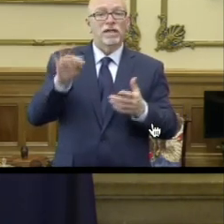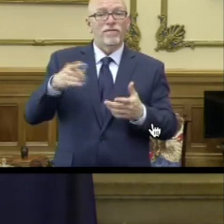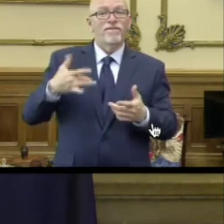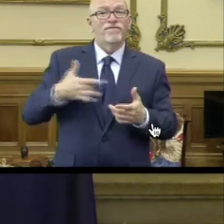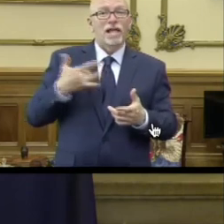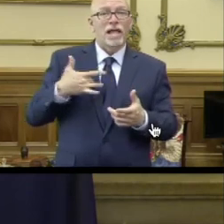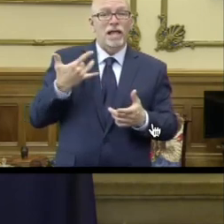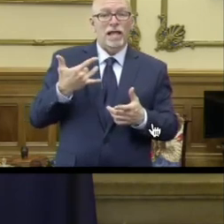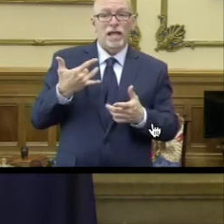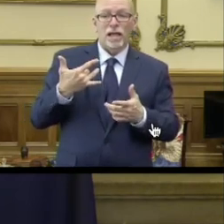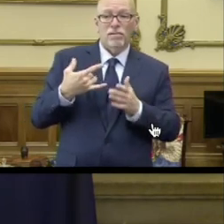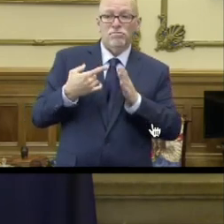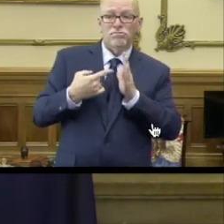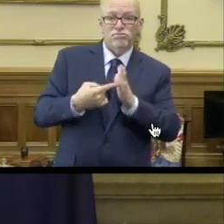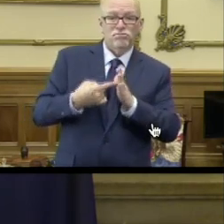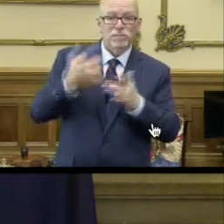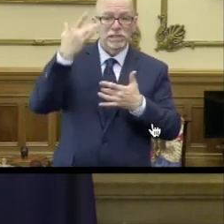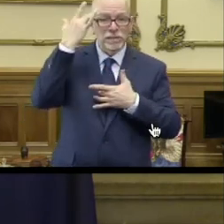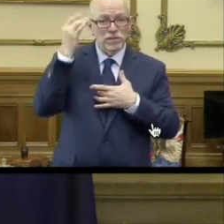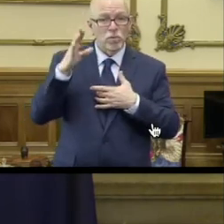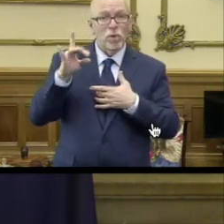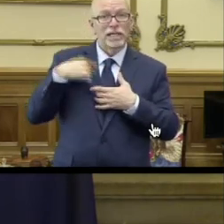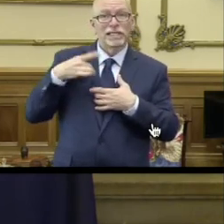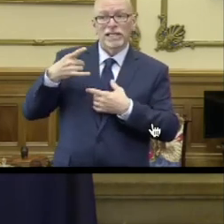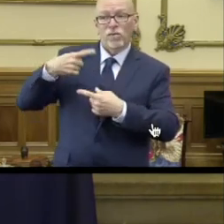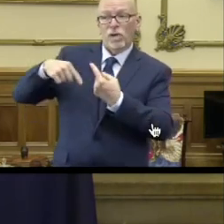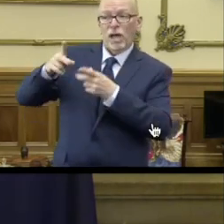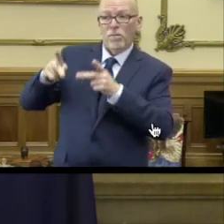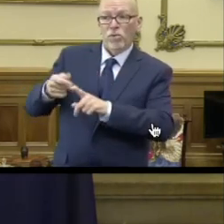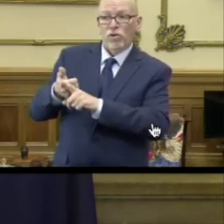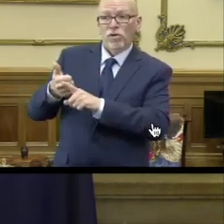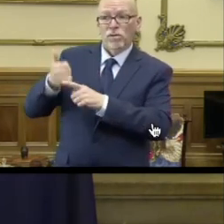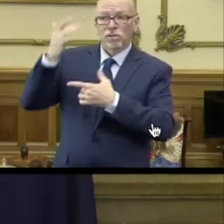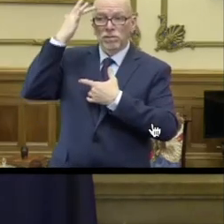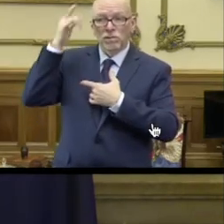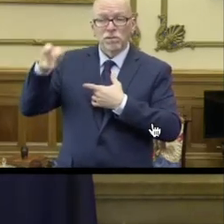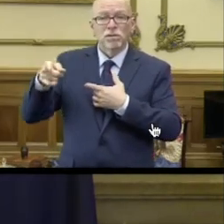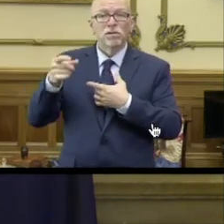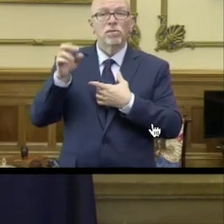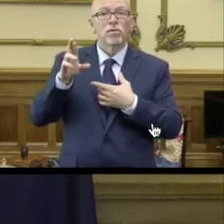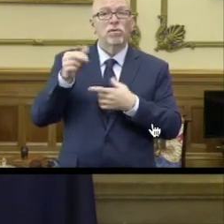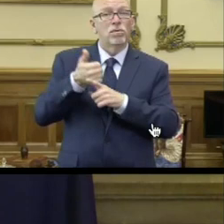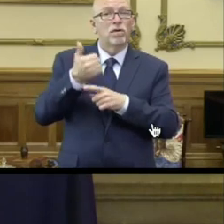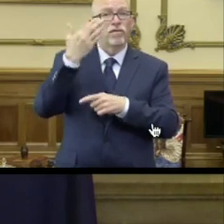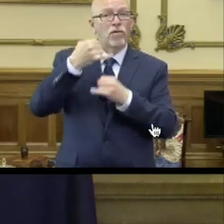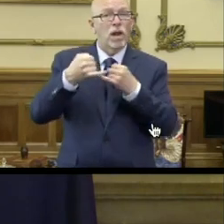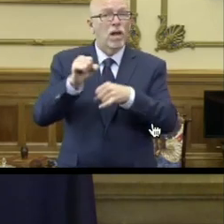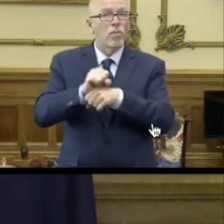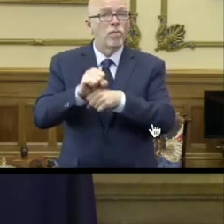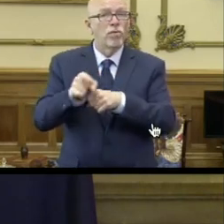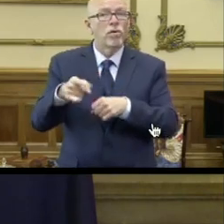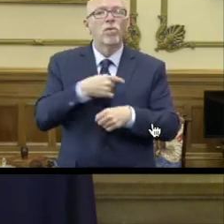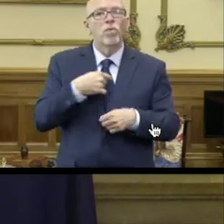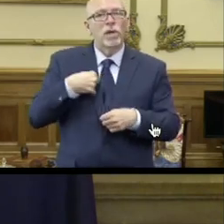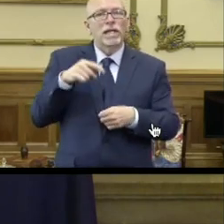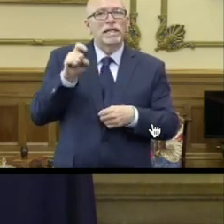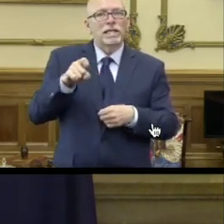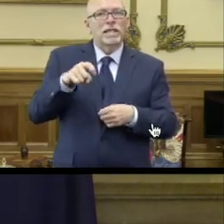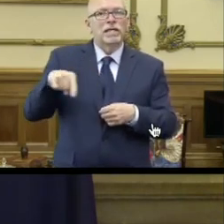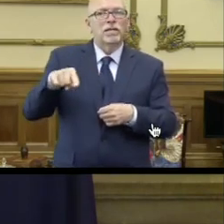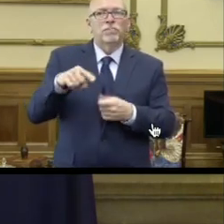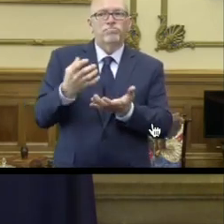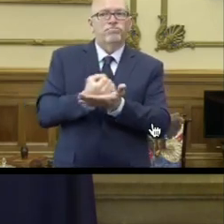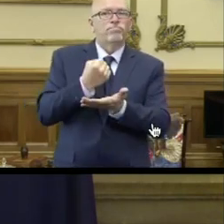feeling symptomatic or have been around someone who's symptomatic or they're a frontline worker, we need folks to take